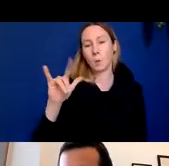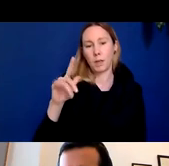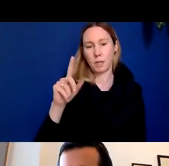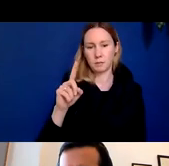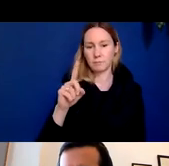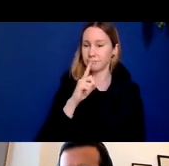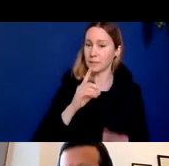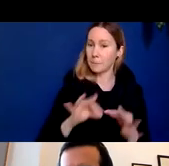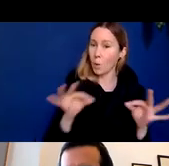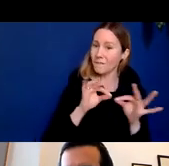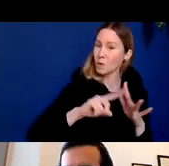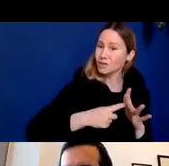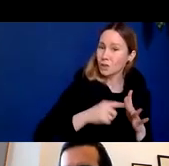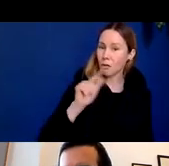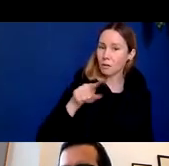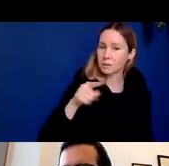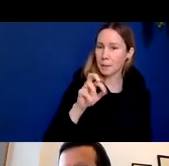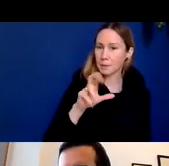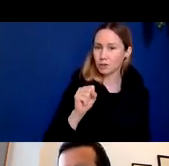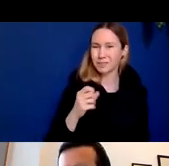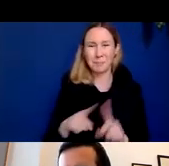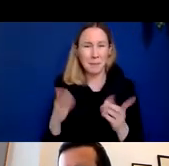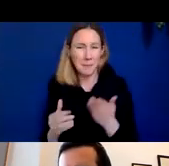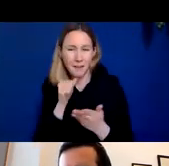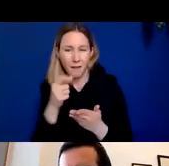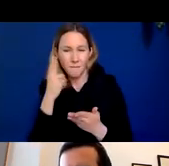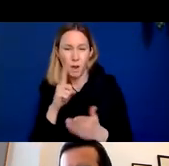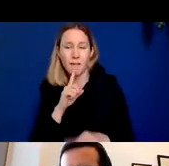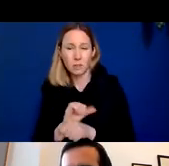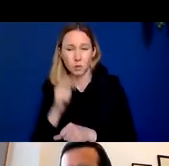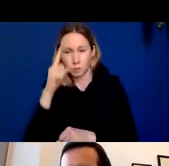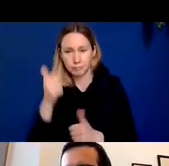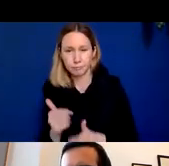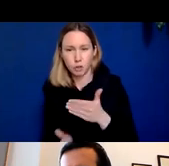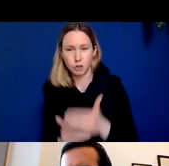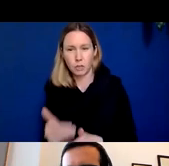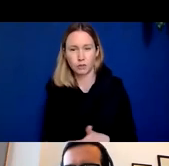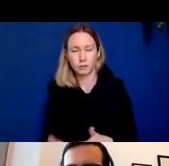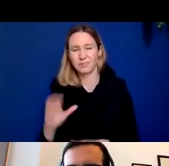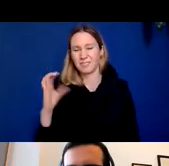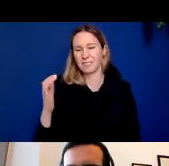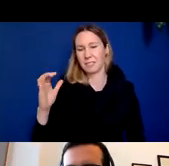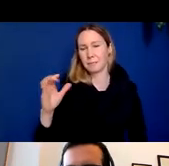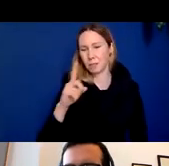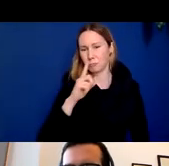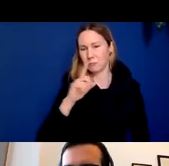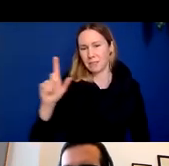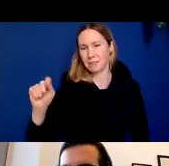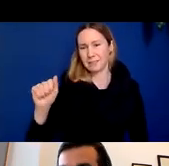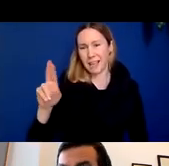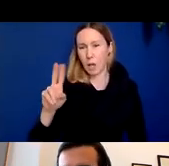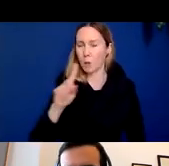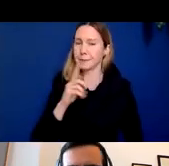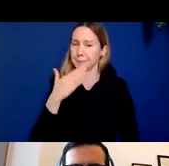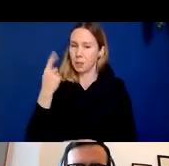Alzheimer's disease but it may not be important for the actual clinical progression of Alzheimer's disease it seems to be that tau pathology correlates better